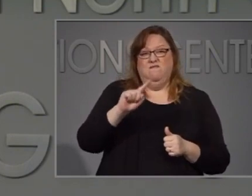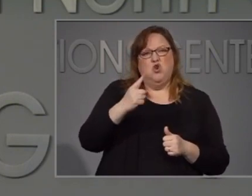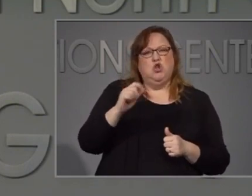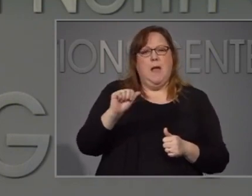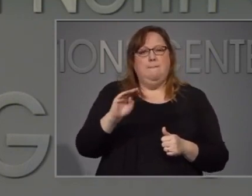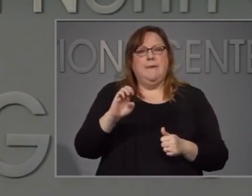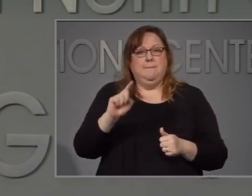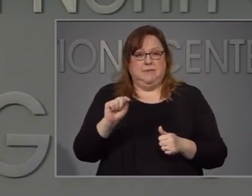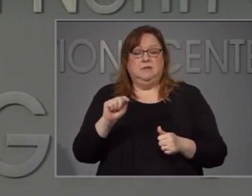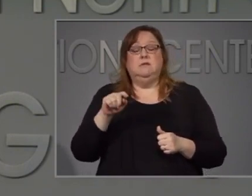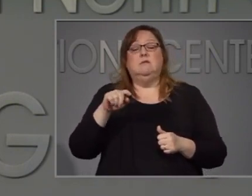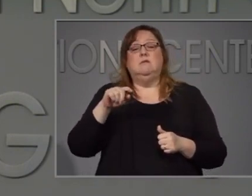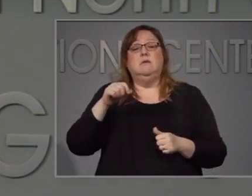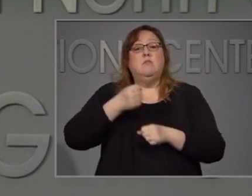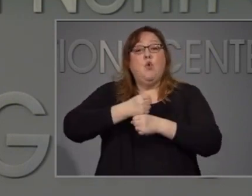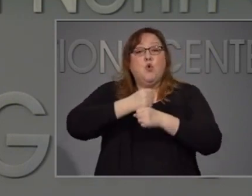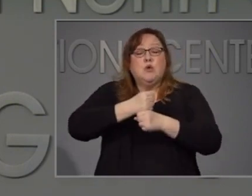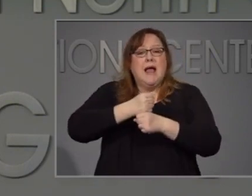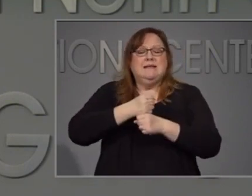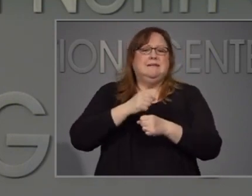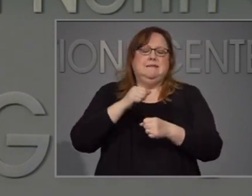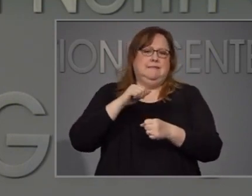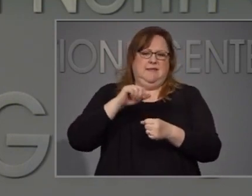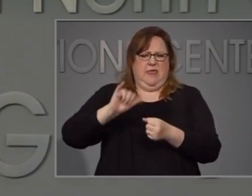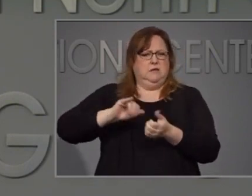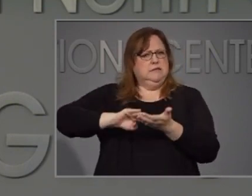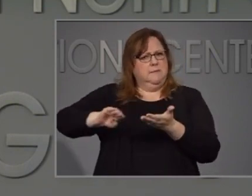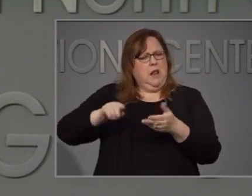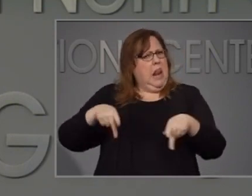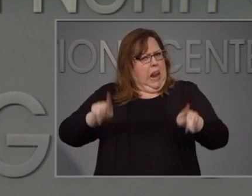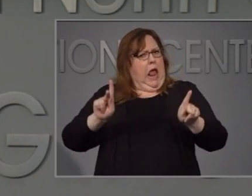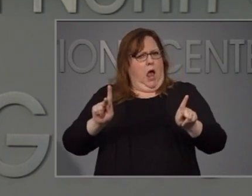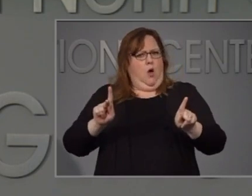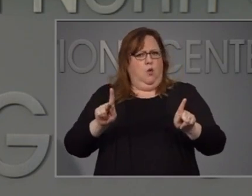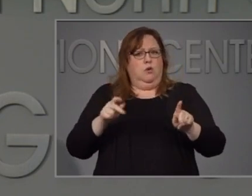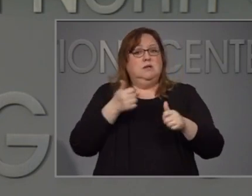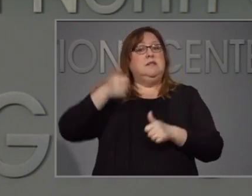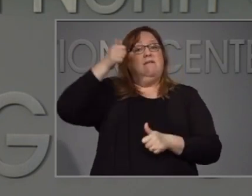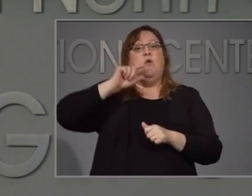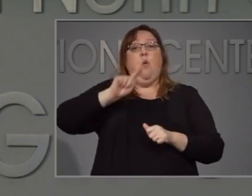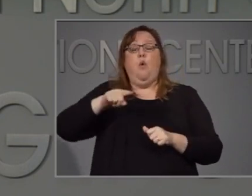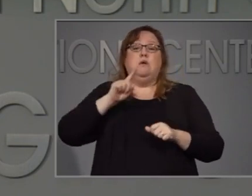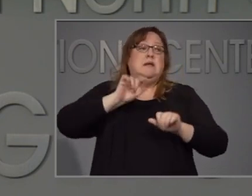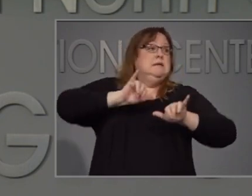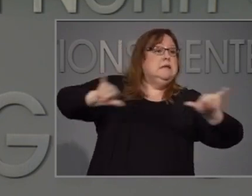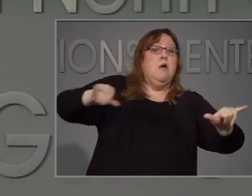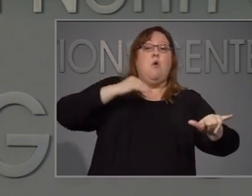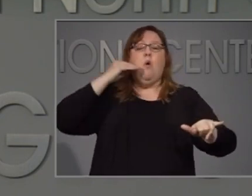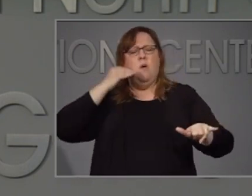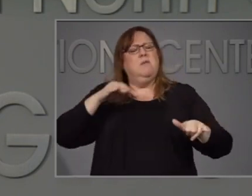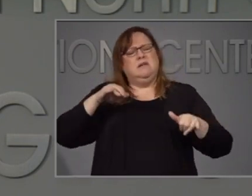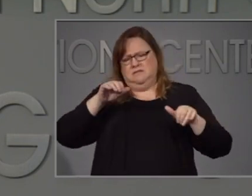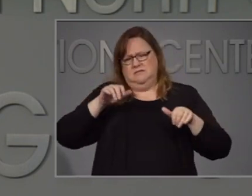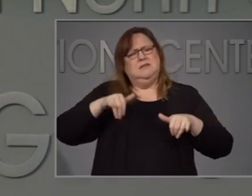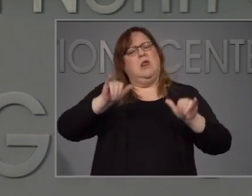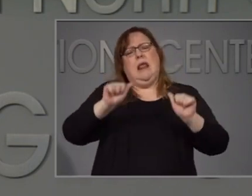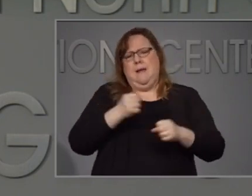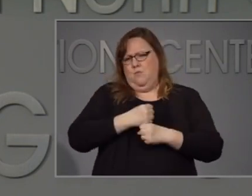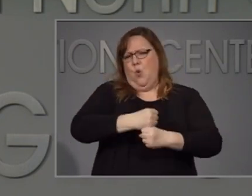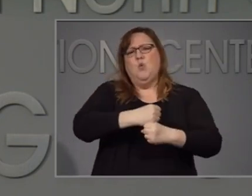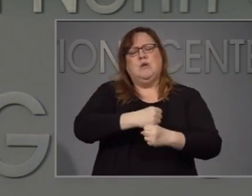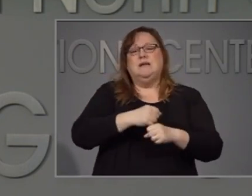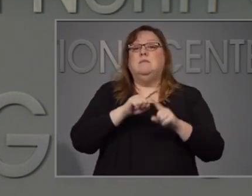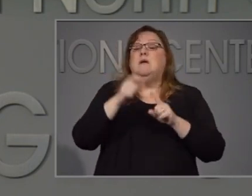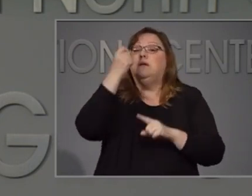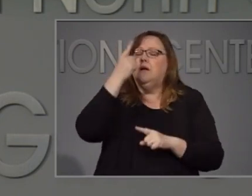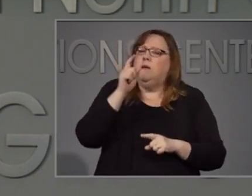the executive order, but we want people to be as careful as we possibly can because we're continuing to